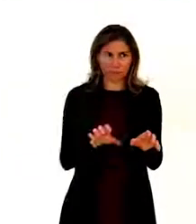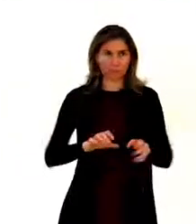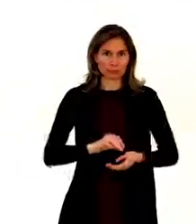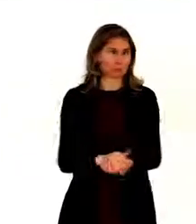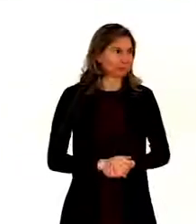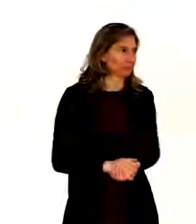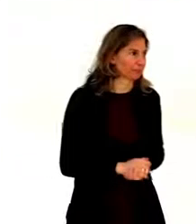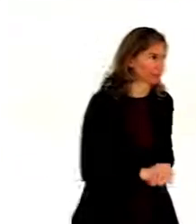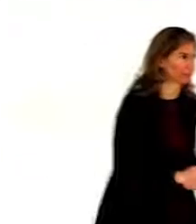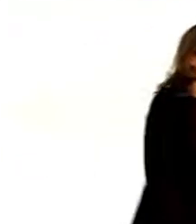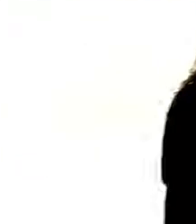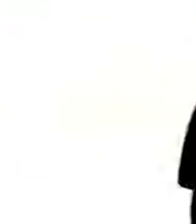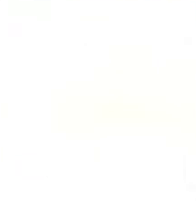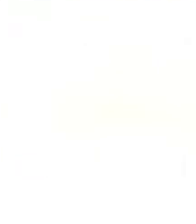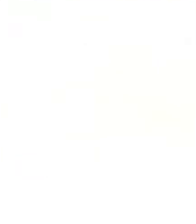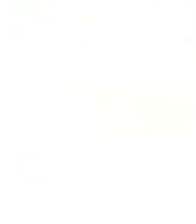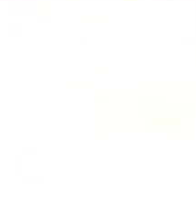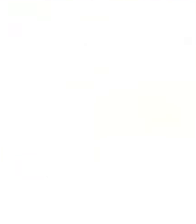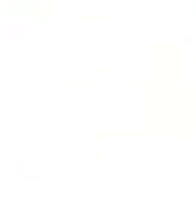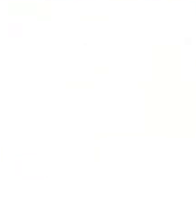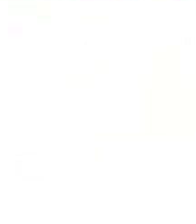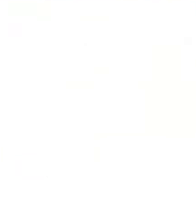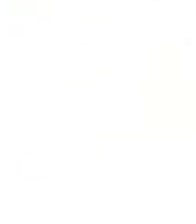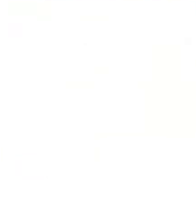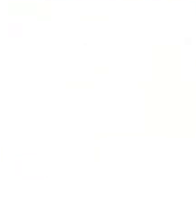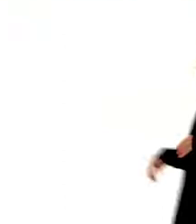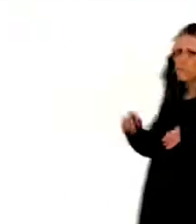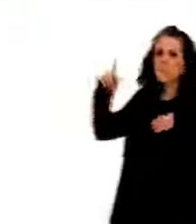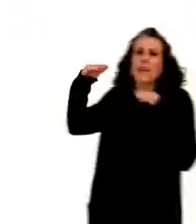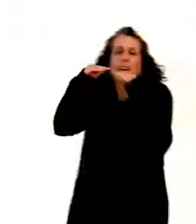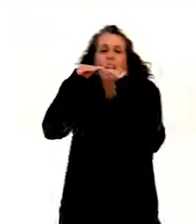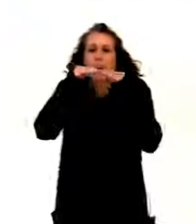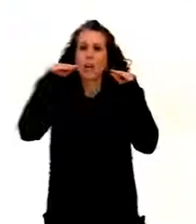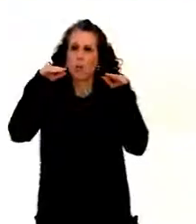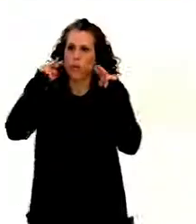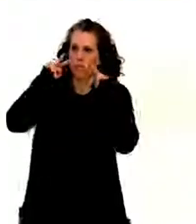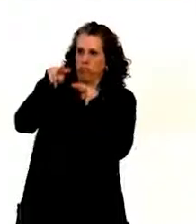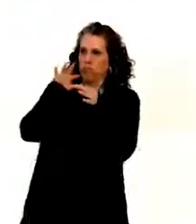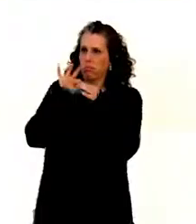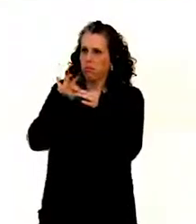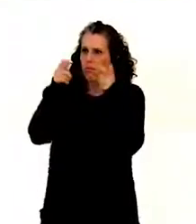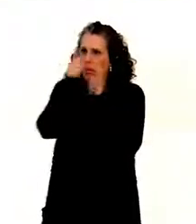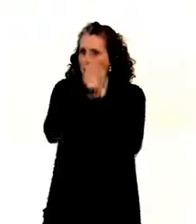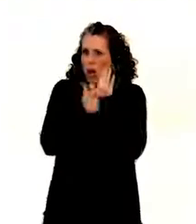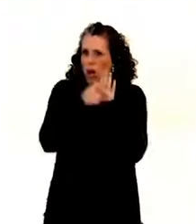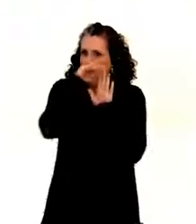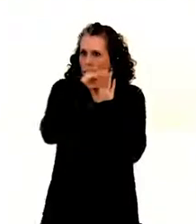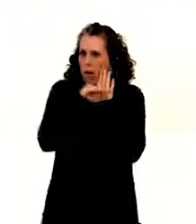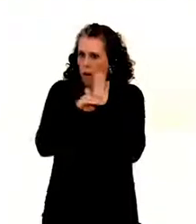Article 12, equal recognition before the law. So we talk about the legal capacity. And that was one of the most groundbreaking